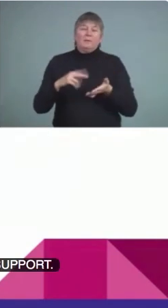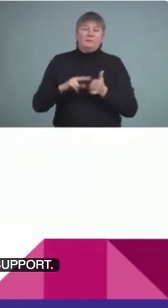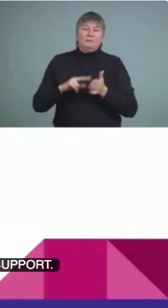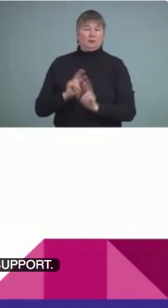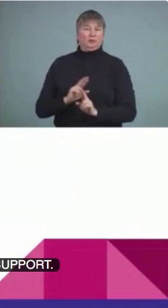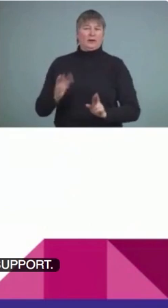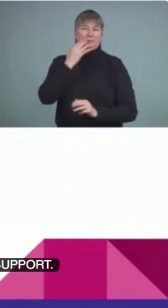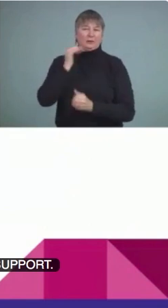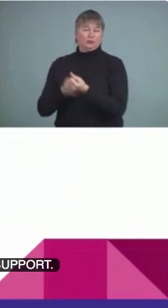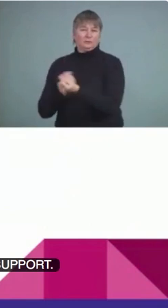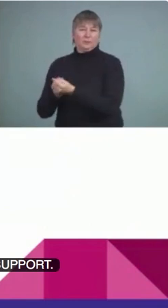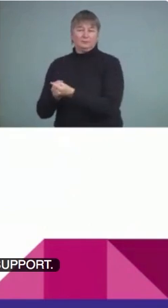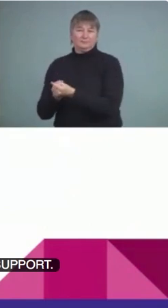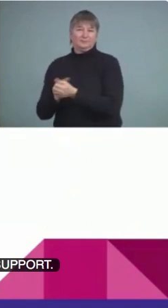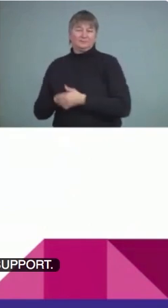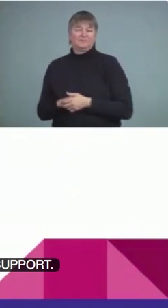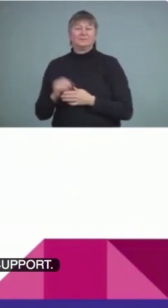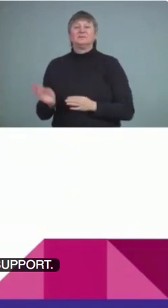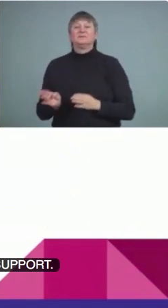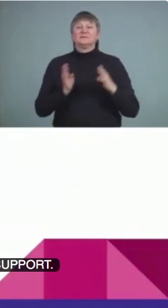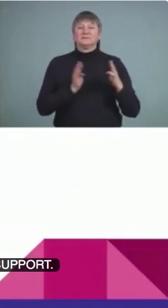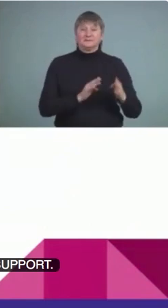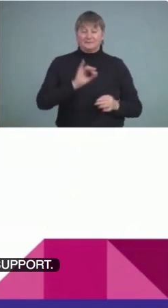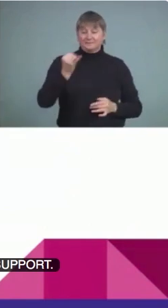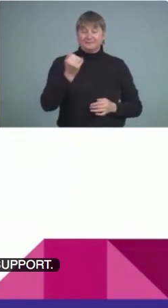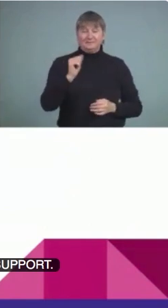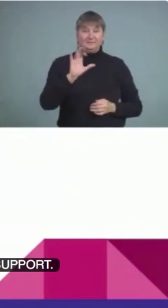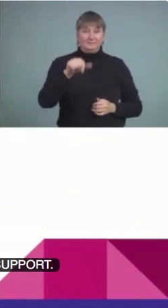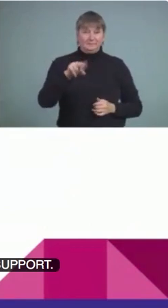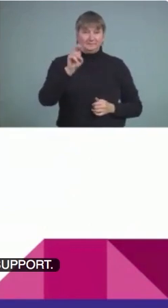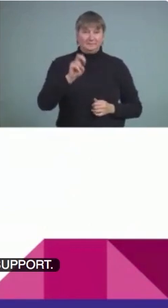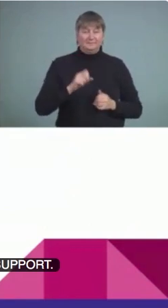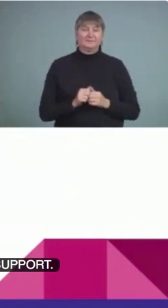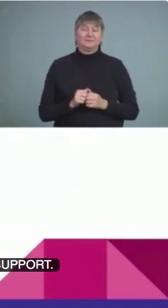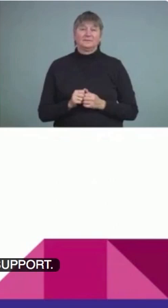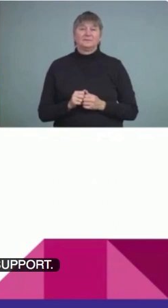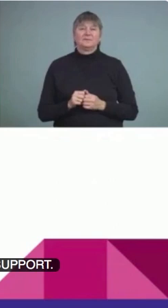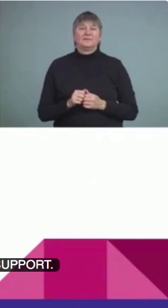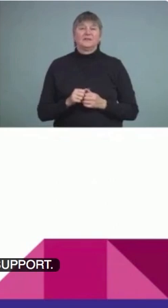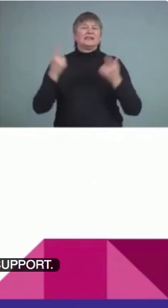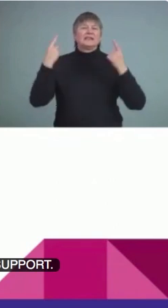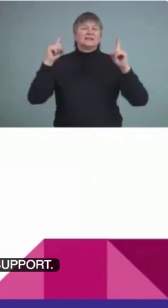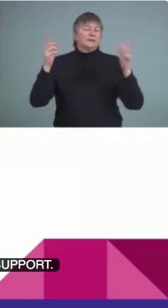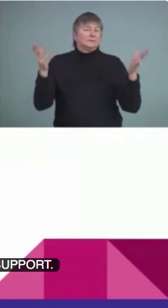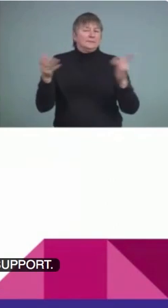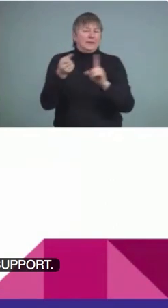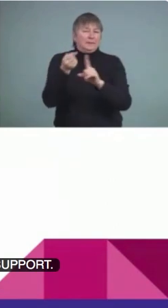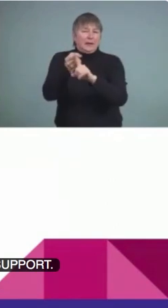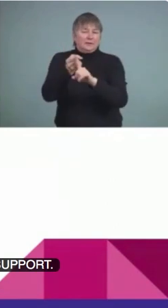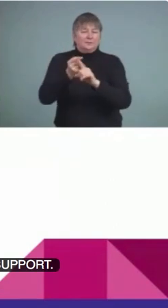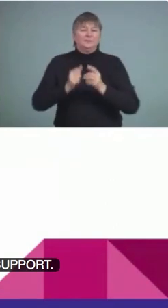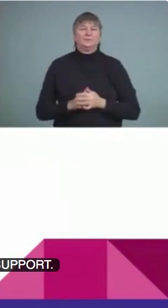So, now we're going to talk about the impacts to their success. And we've kind of